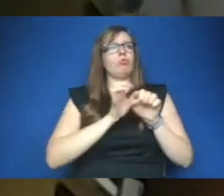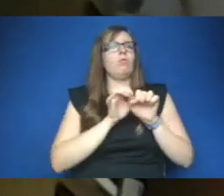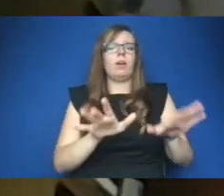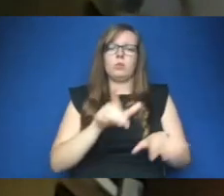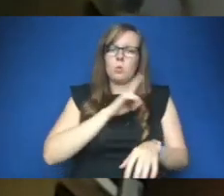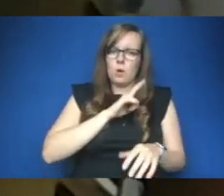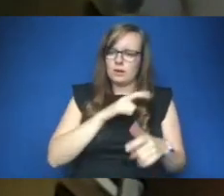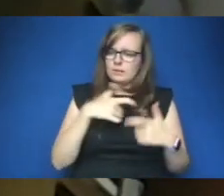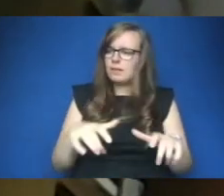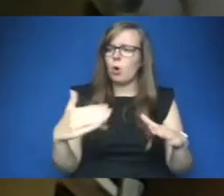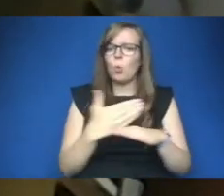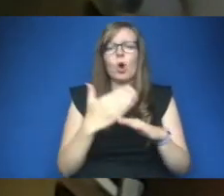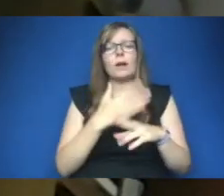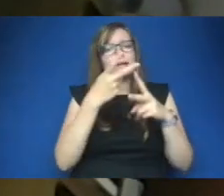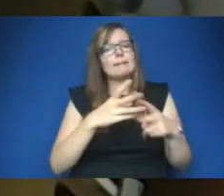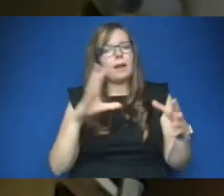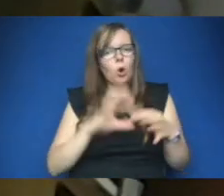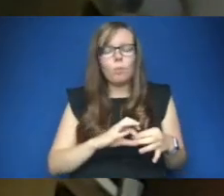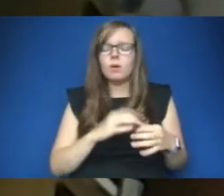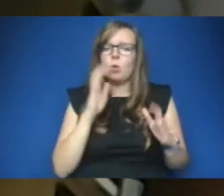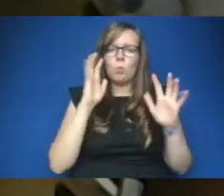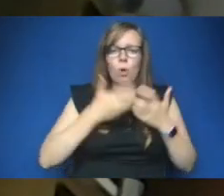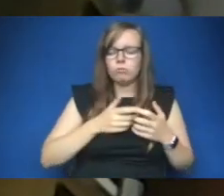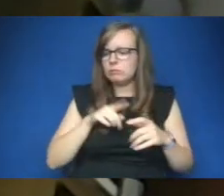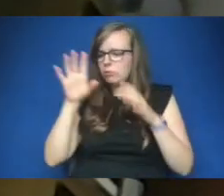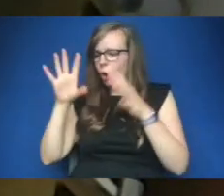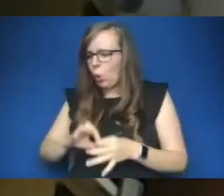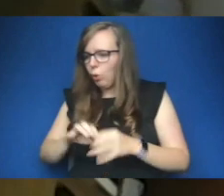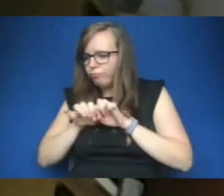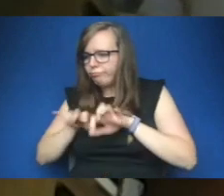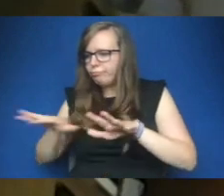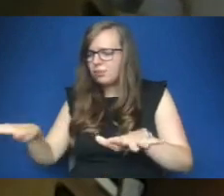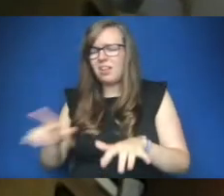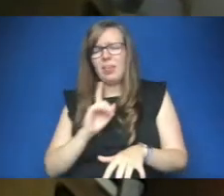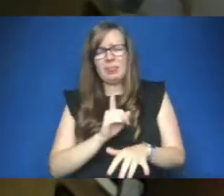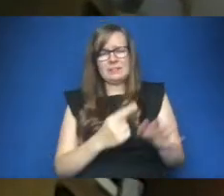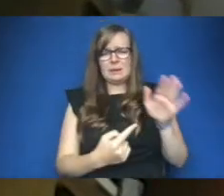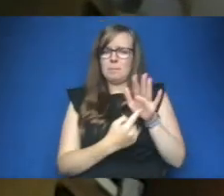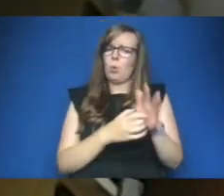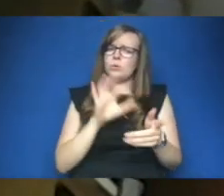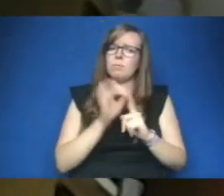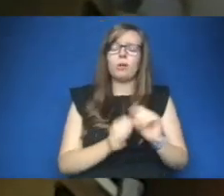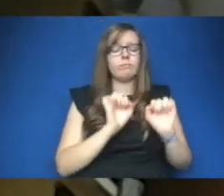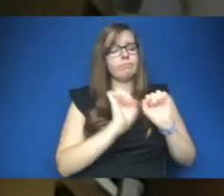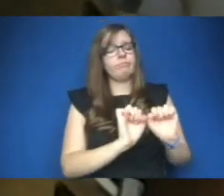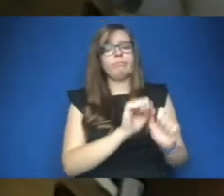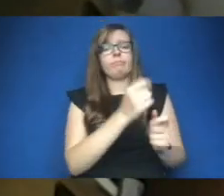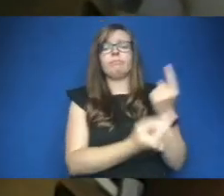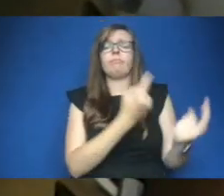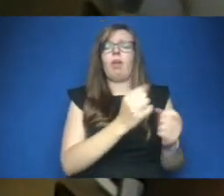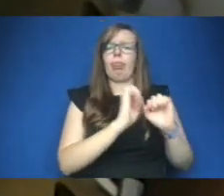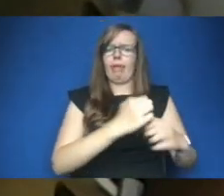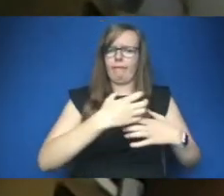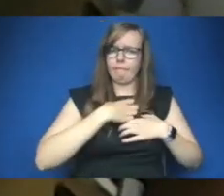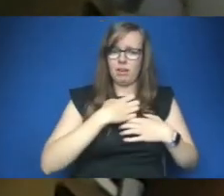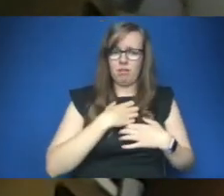taking it back to their families or and this is a real important point to me for them their fears were as great for the risk